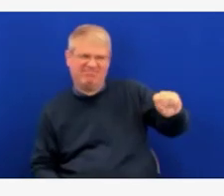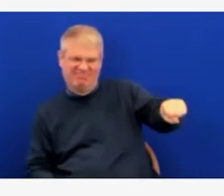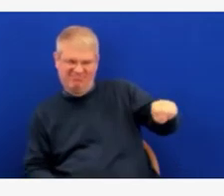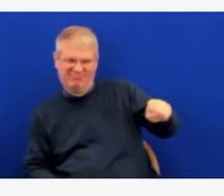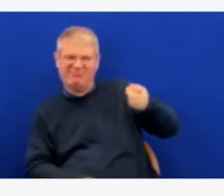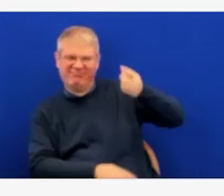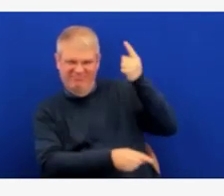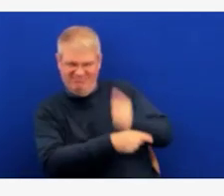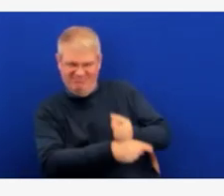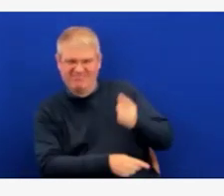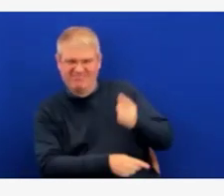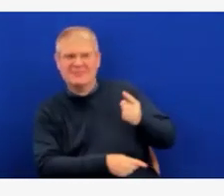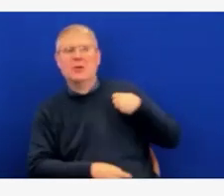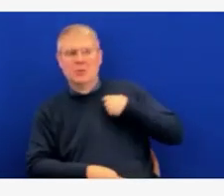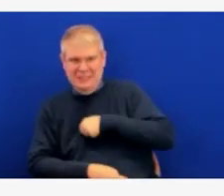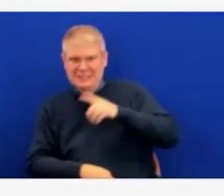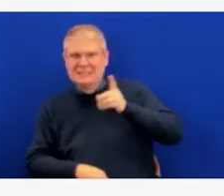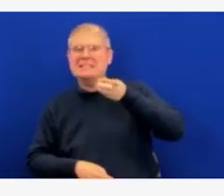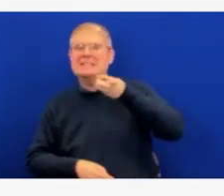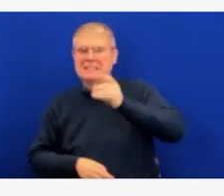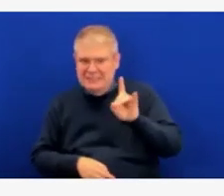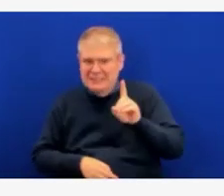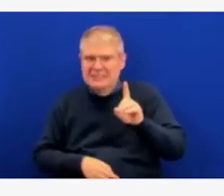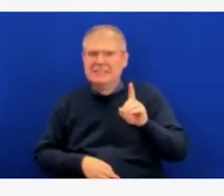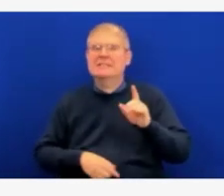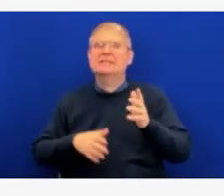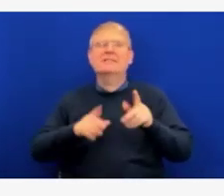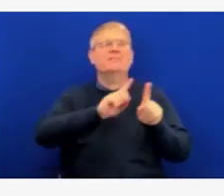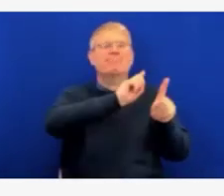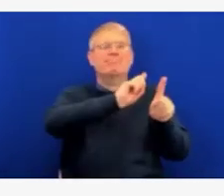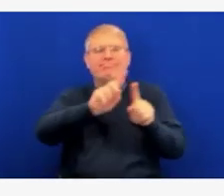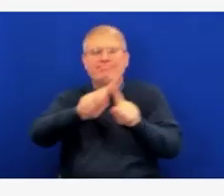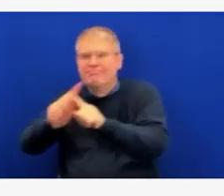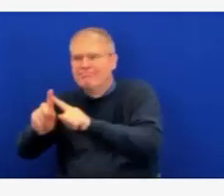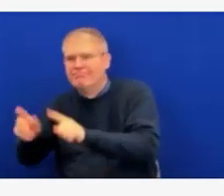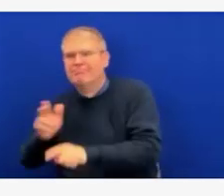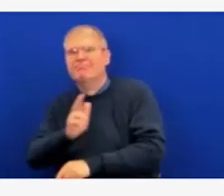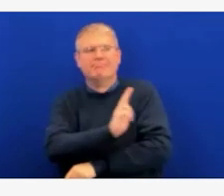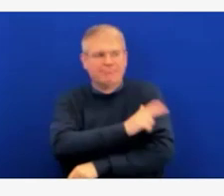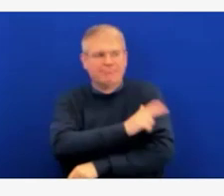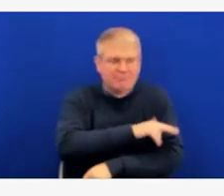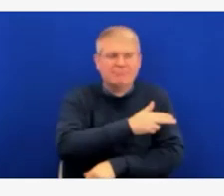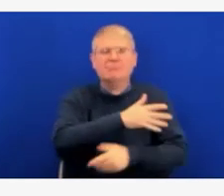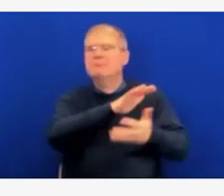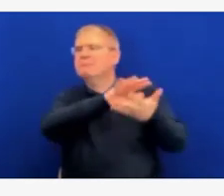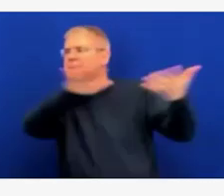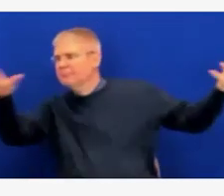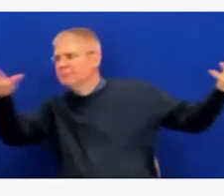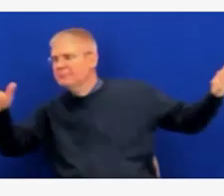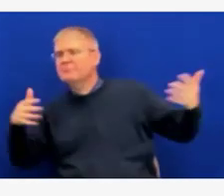hospitals, as well as our infectious disease specialists, is that there's just no way to predict who's going to experience MIS-C.